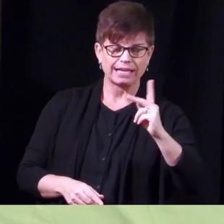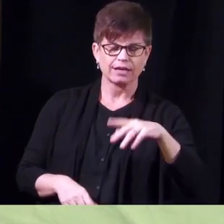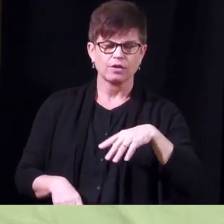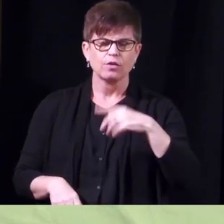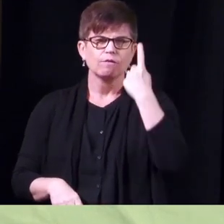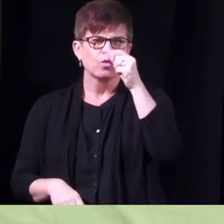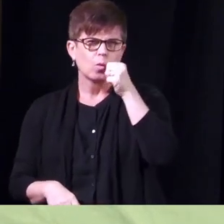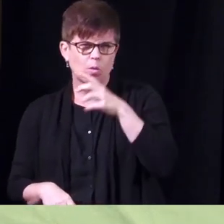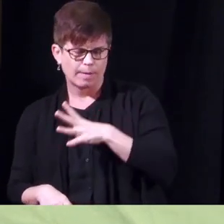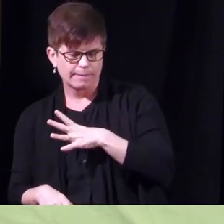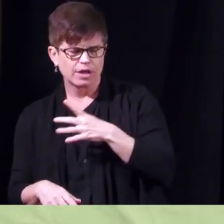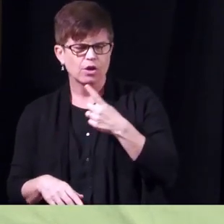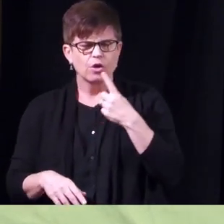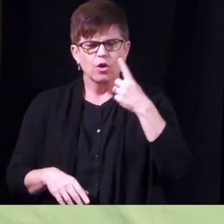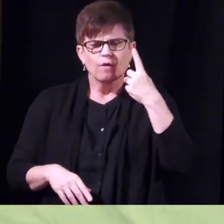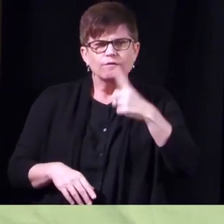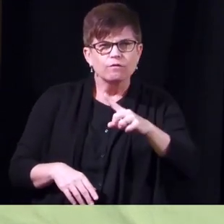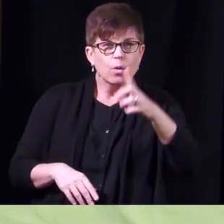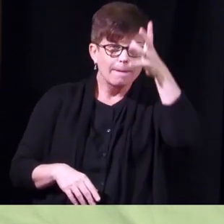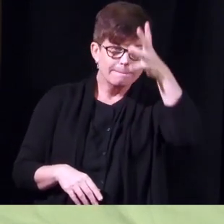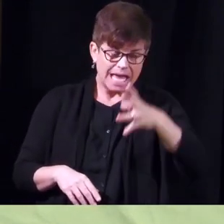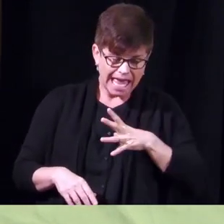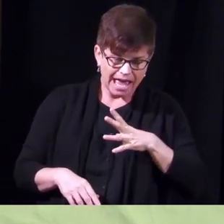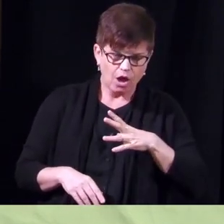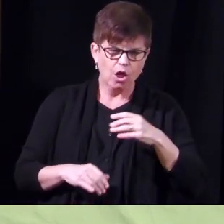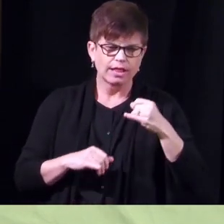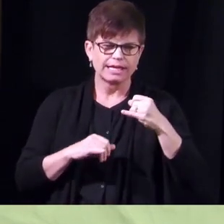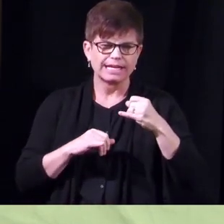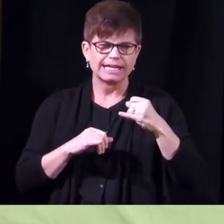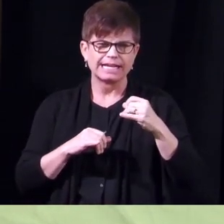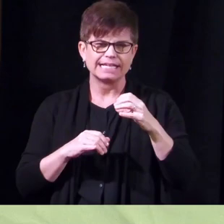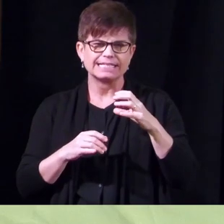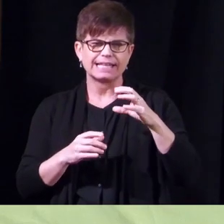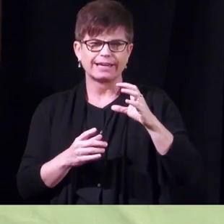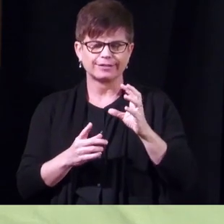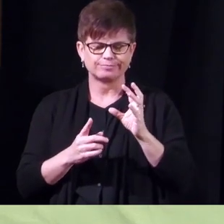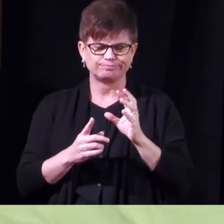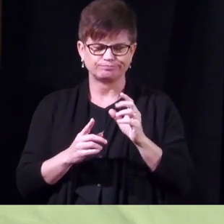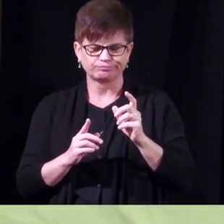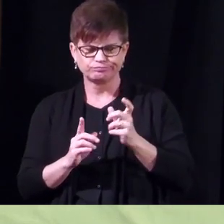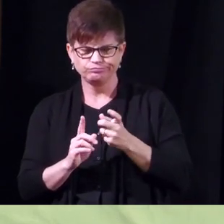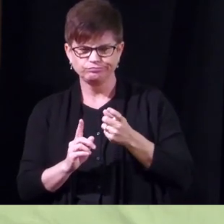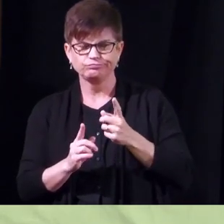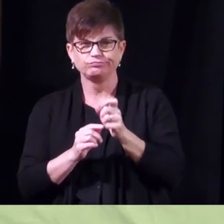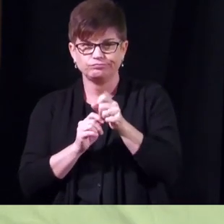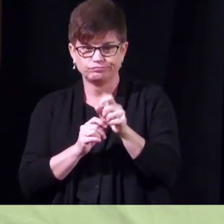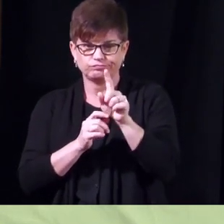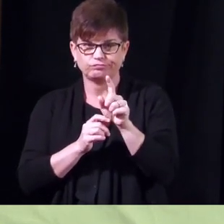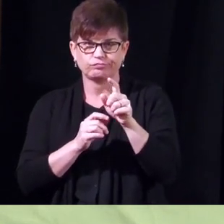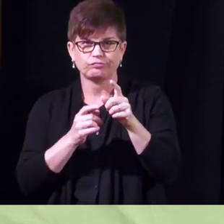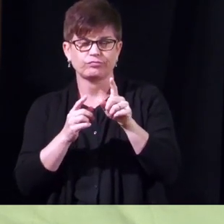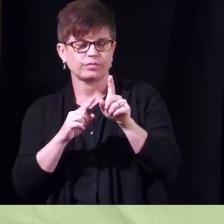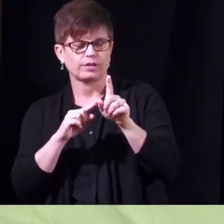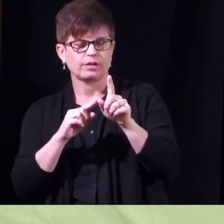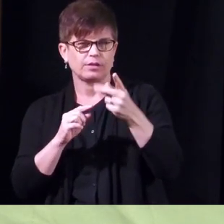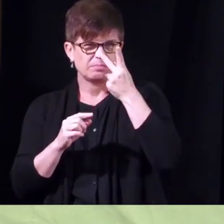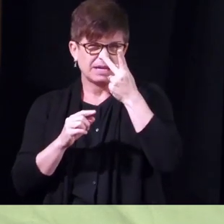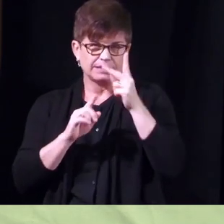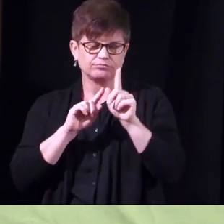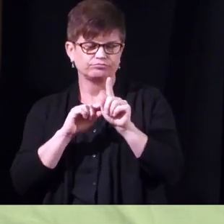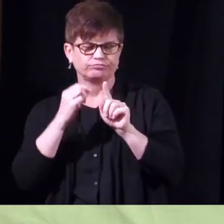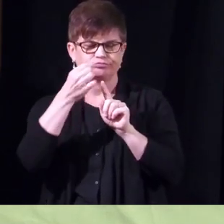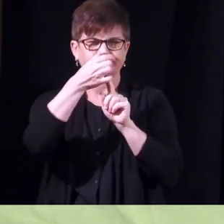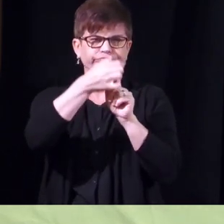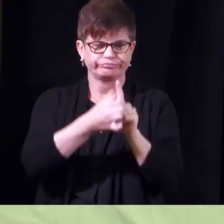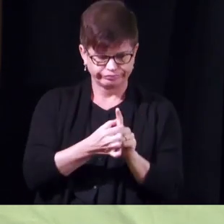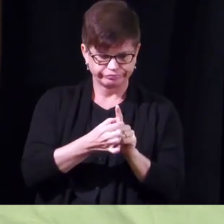it's mostly condom catheters uh they wear a condom that has a a bag connected to it over the side of